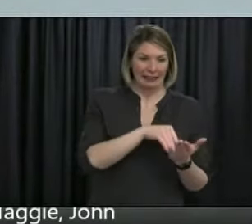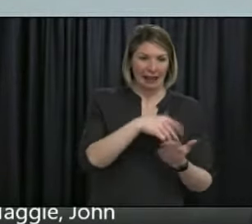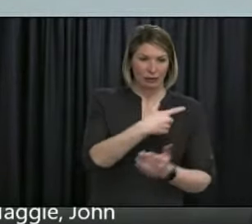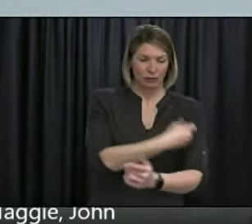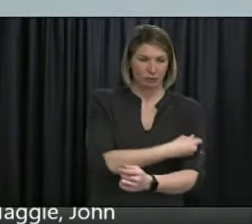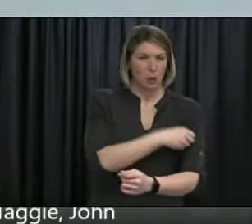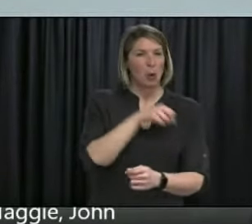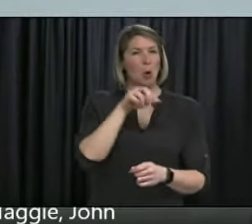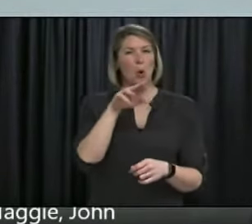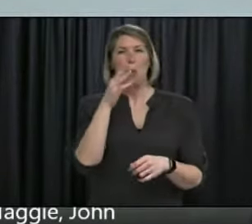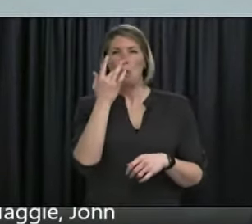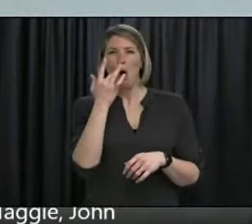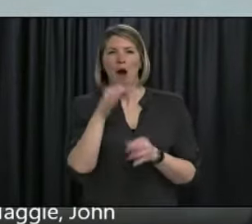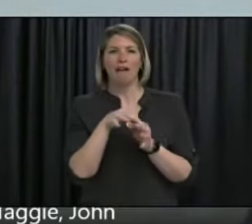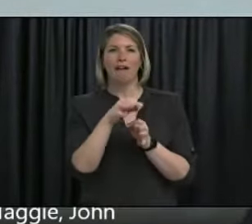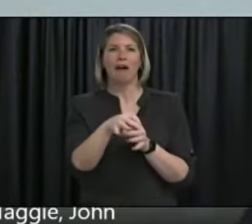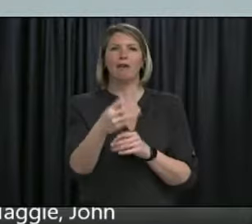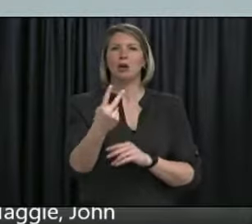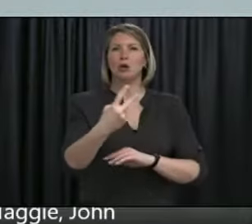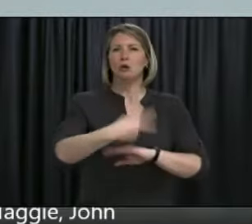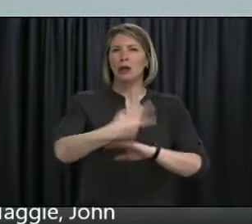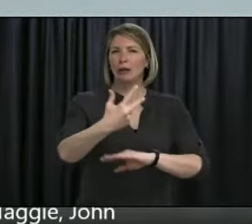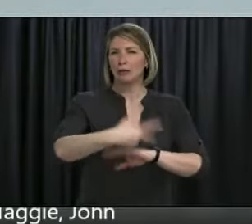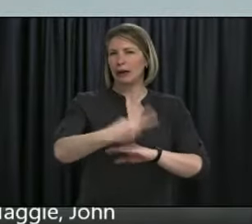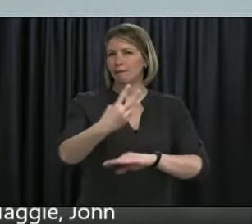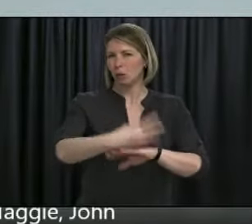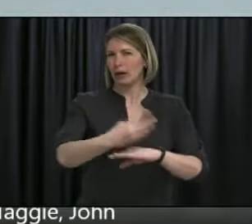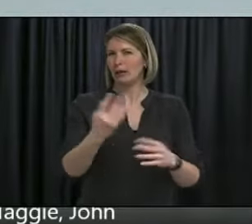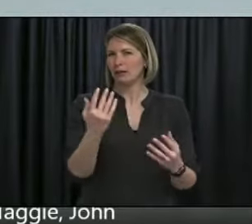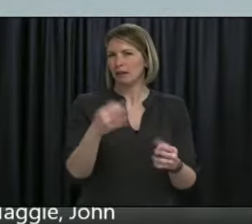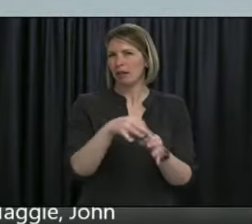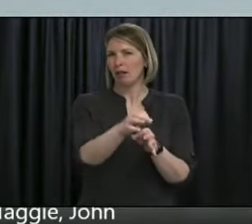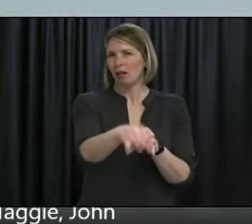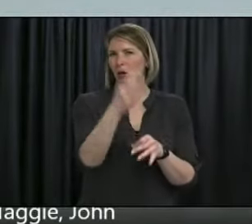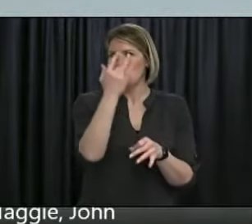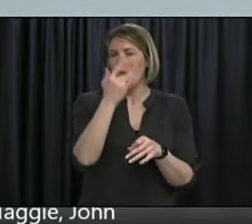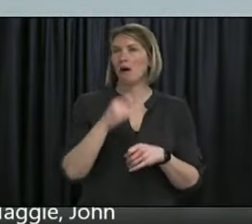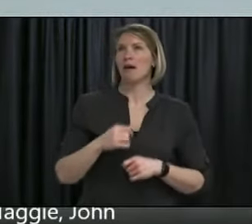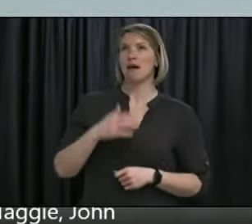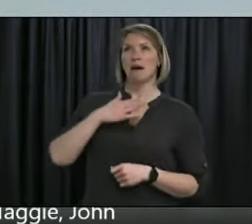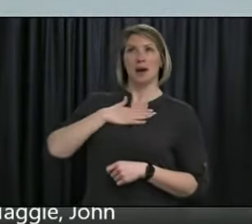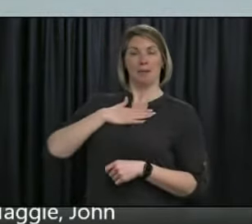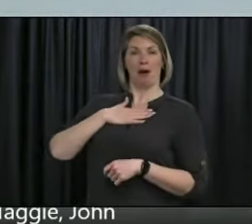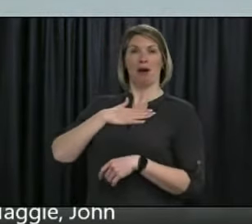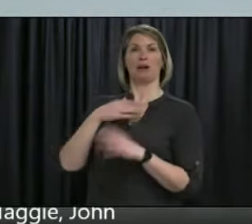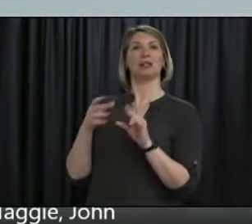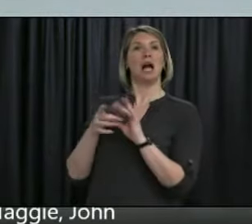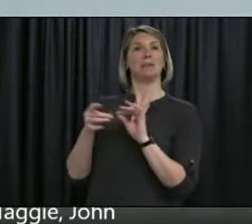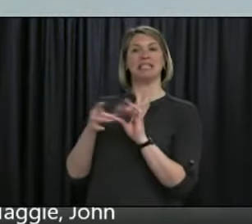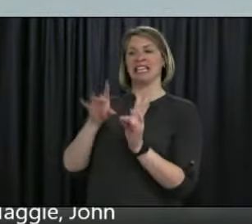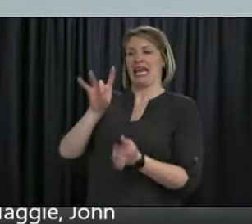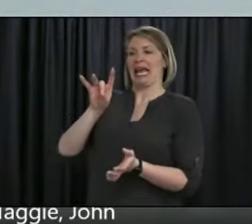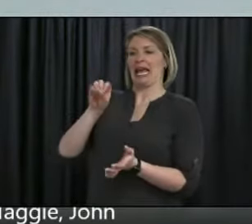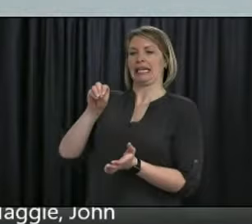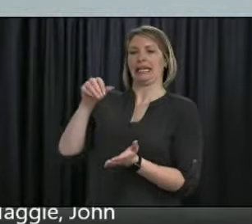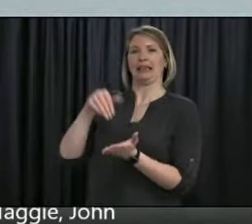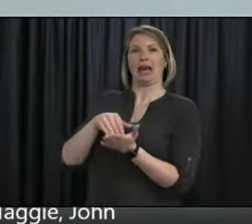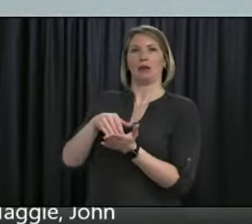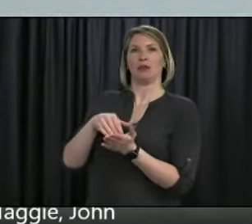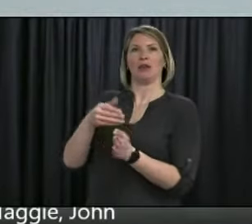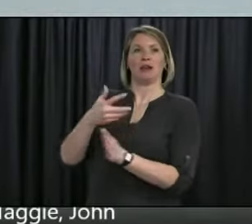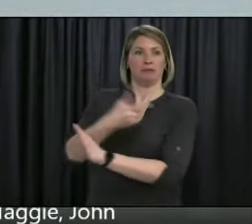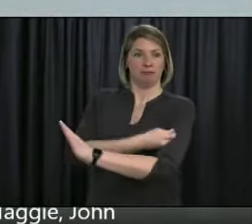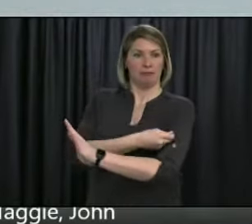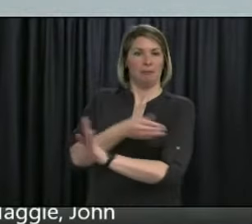My comments over the last 10 days, probably even two weeks, Peter have been 80,000 by Easter. Uh, and, uh, we've